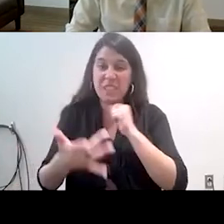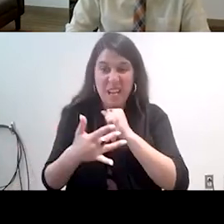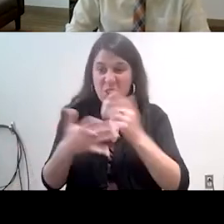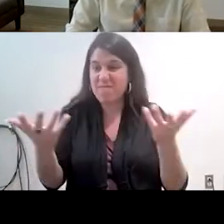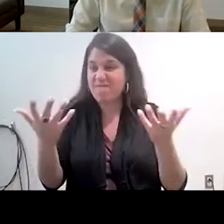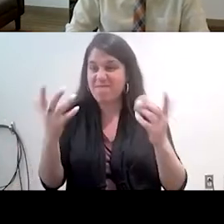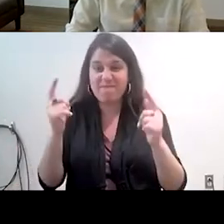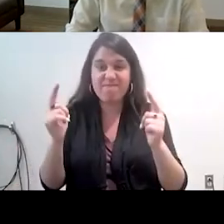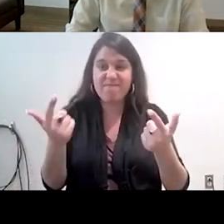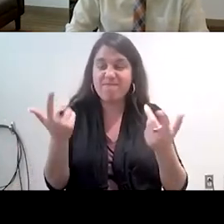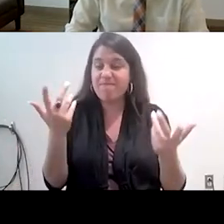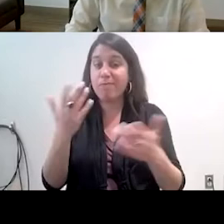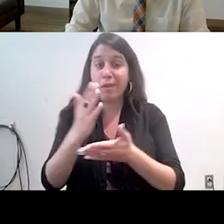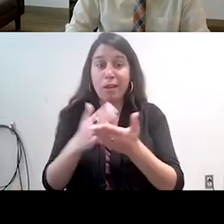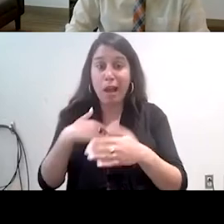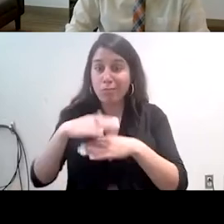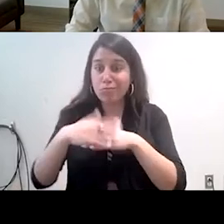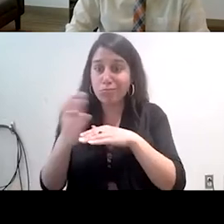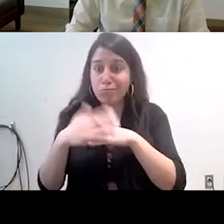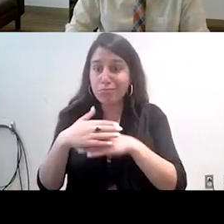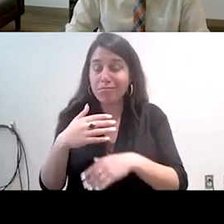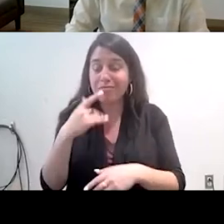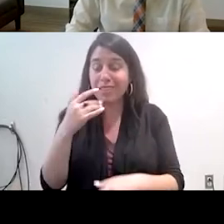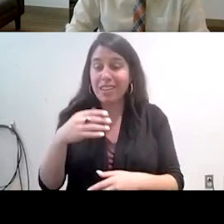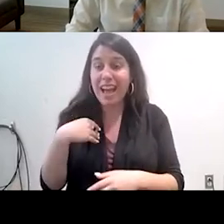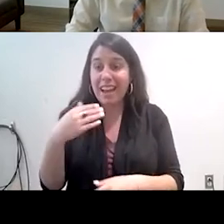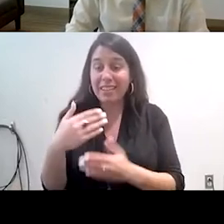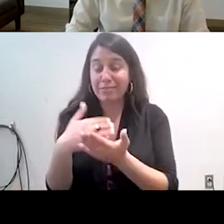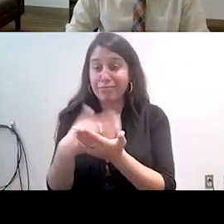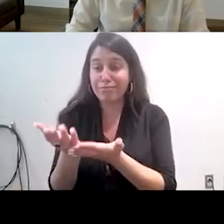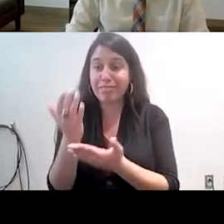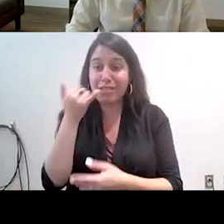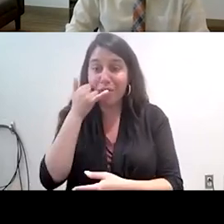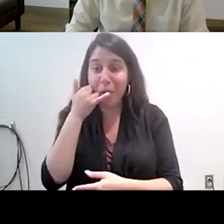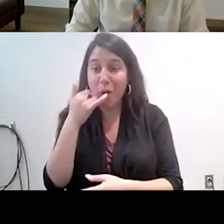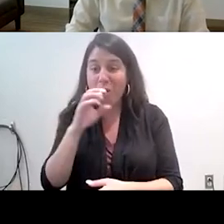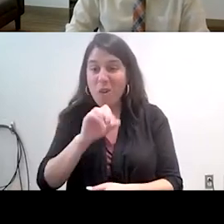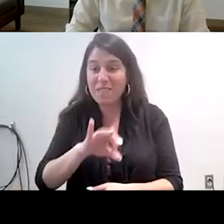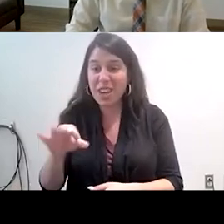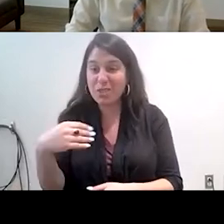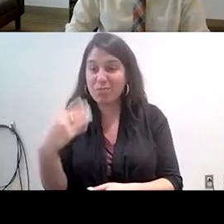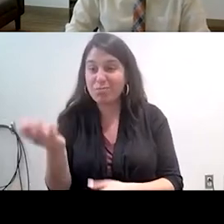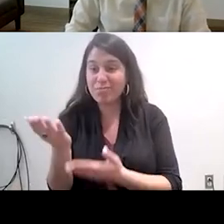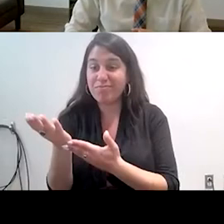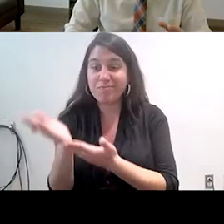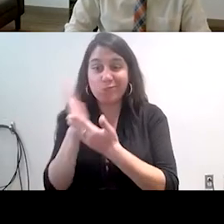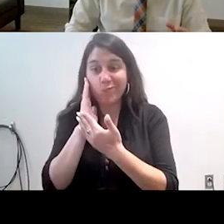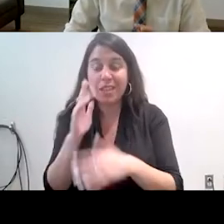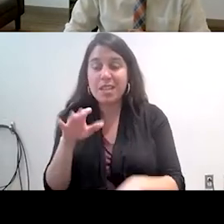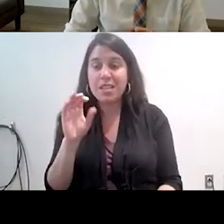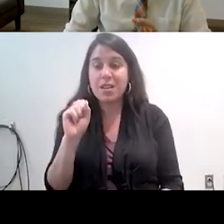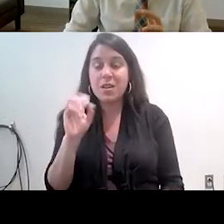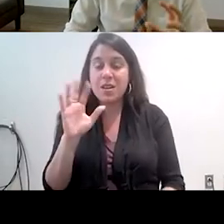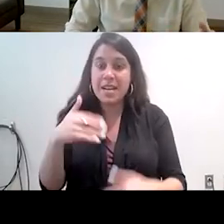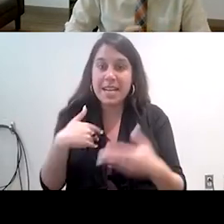a lot of them had flip phones actually I think half of them actually had flip phones and so when we switched everything we were debating